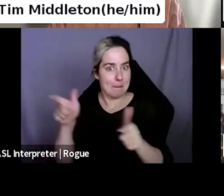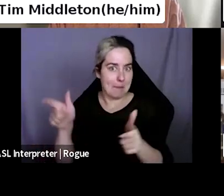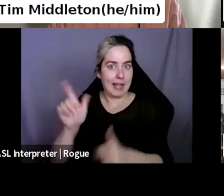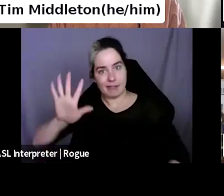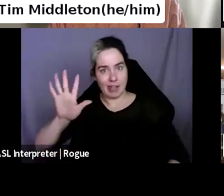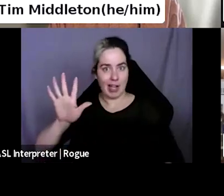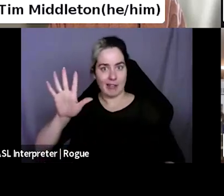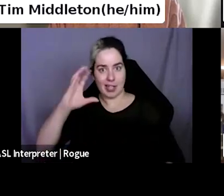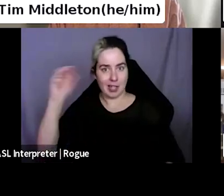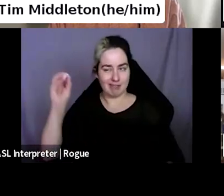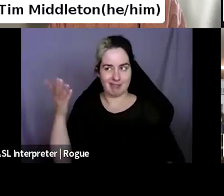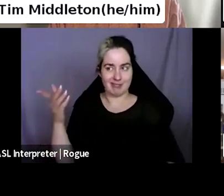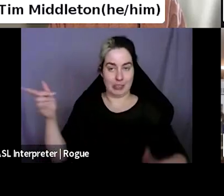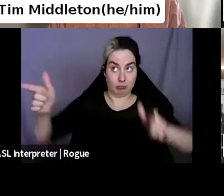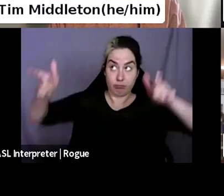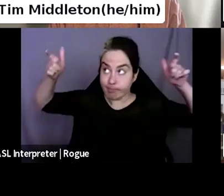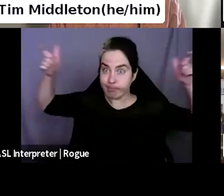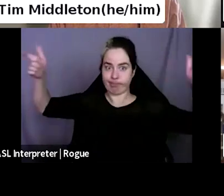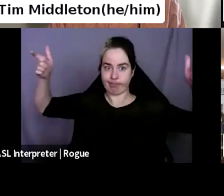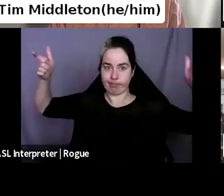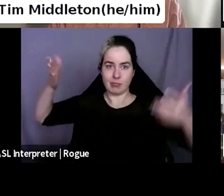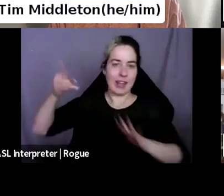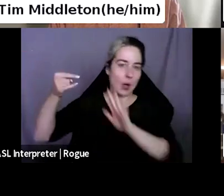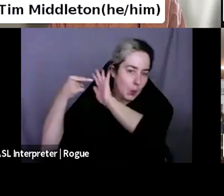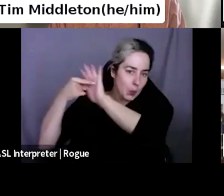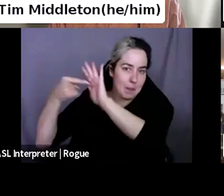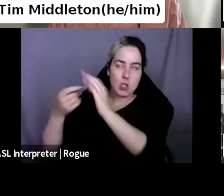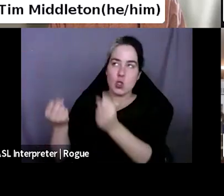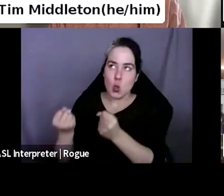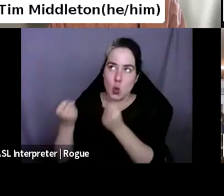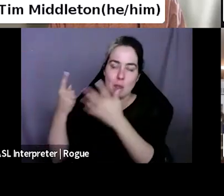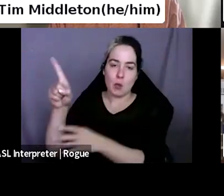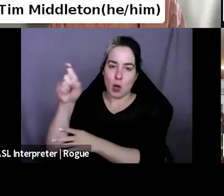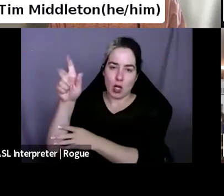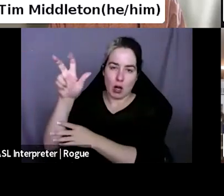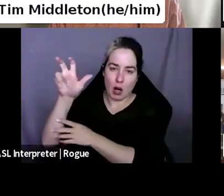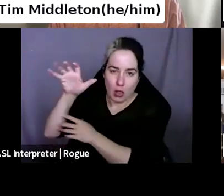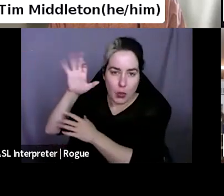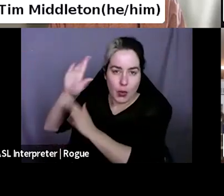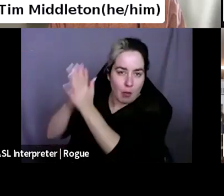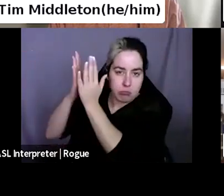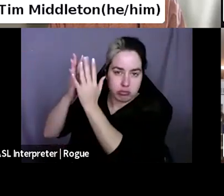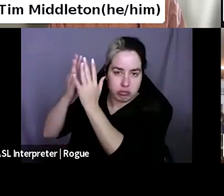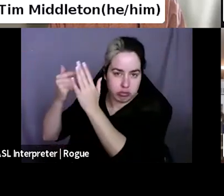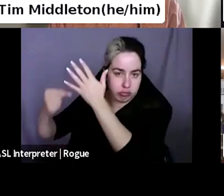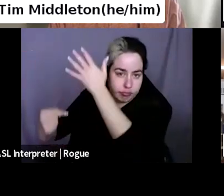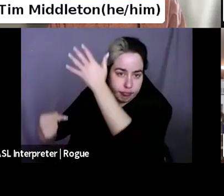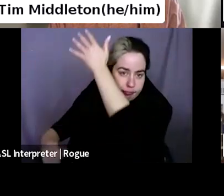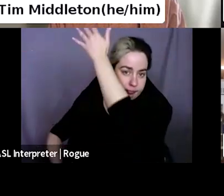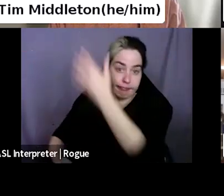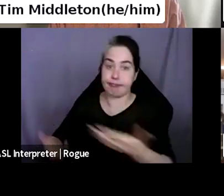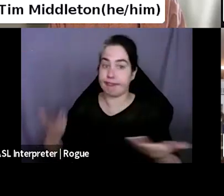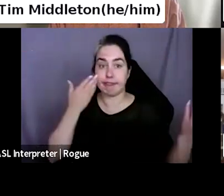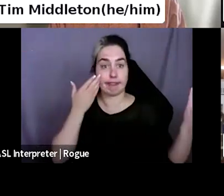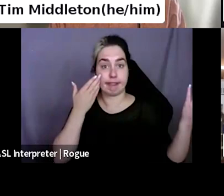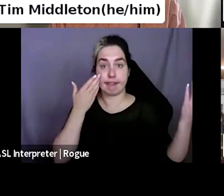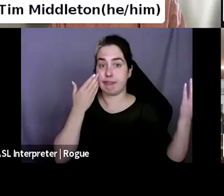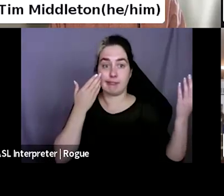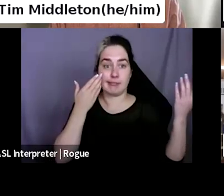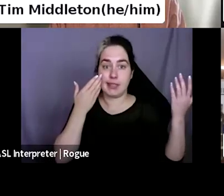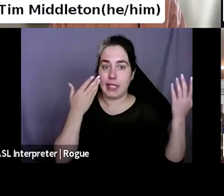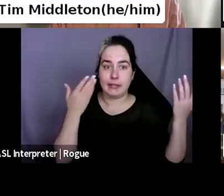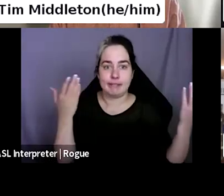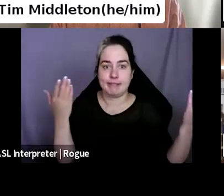large. Your reps have hundreds and hundreds and hundreds of books each season. They don't know all of the time. And